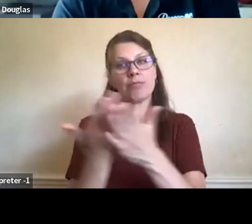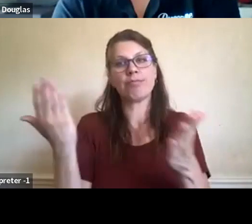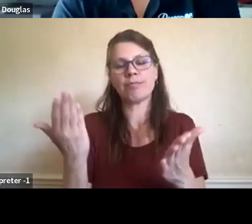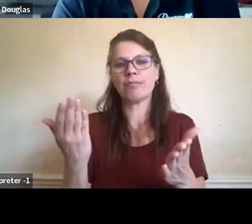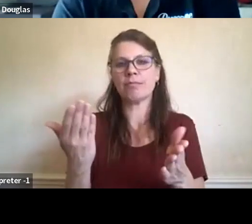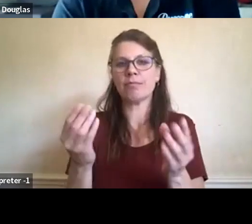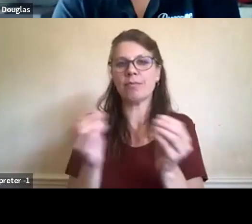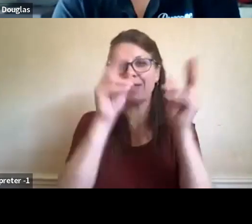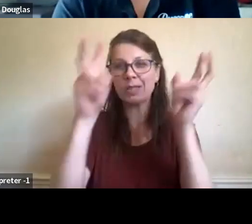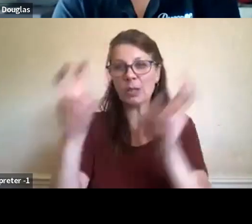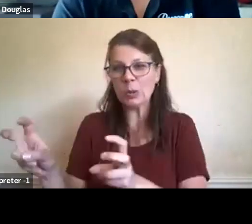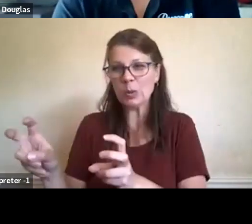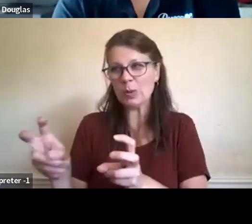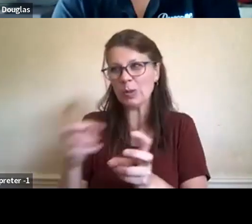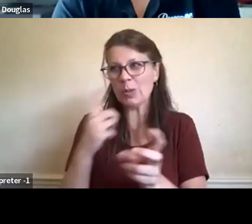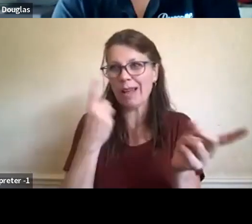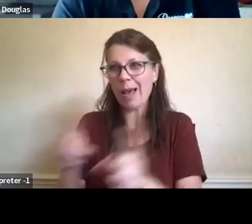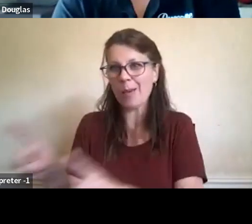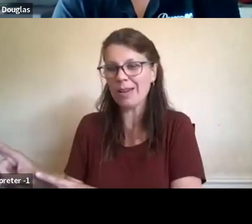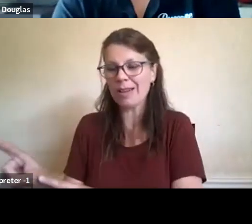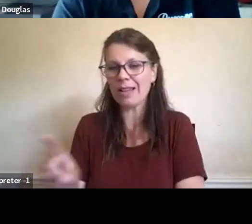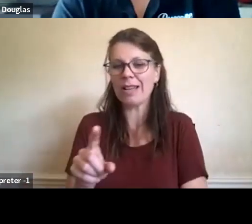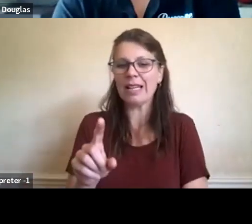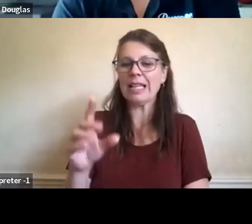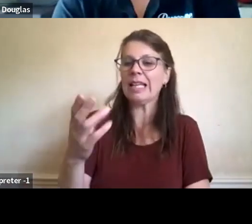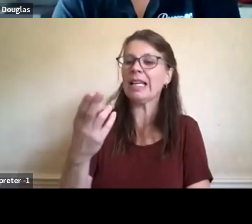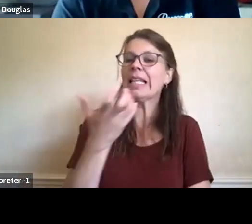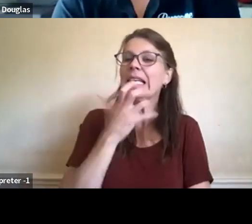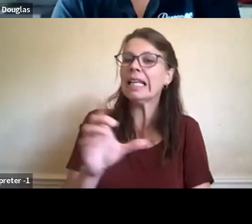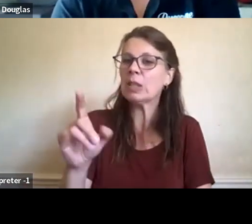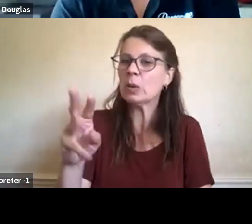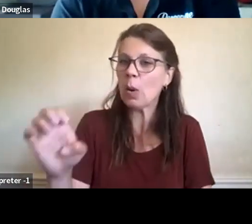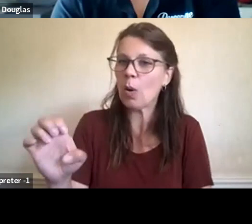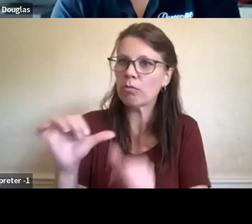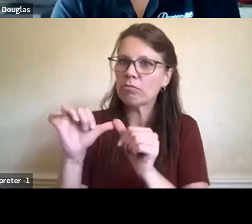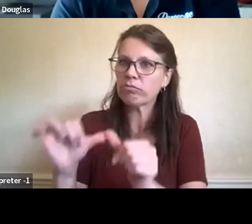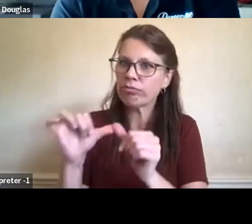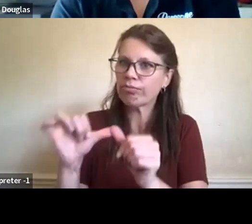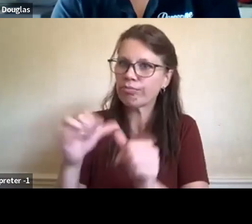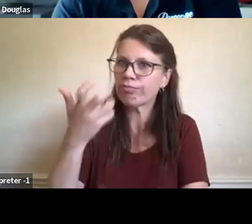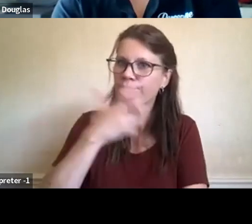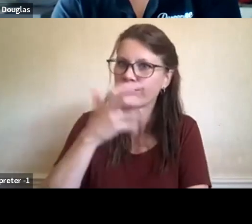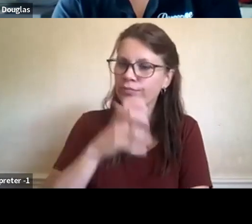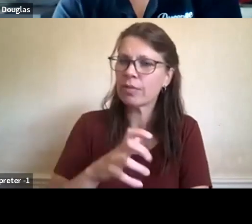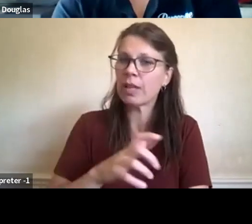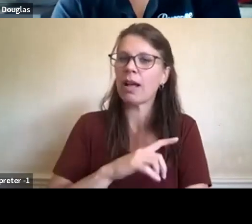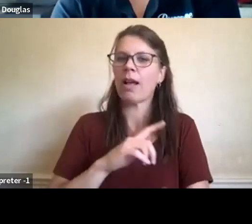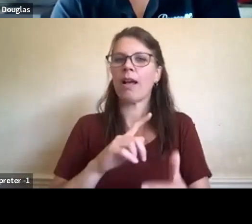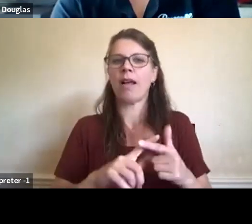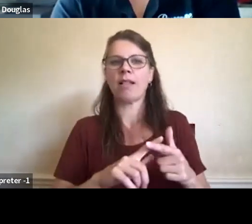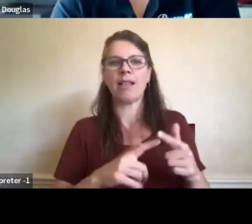Heat domes, ocean acidification, the decline of herring and salmon most recently.